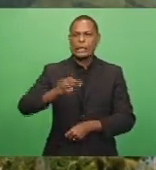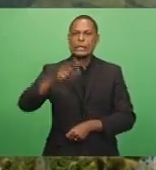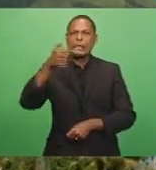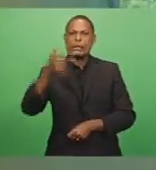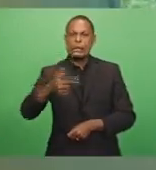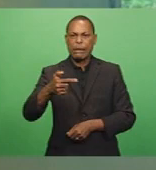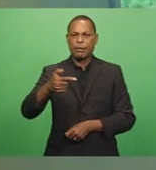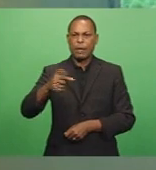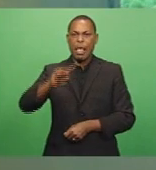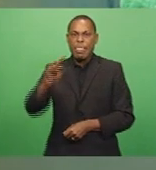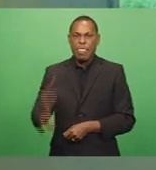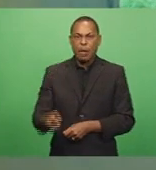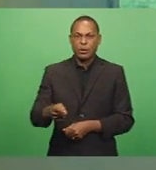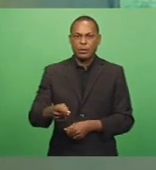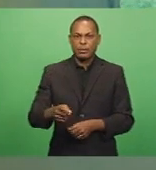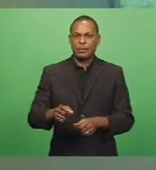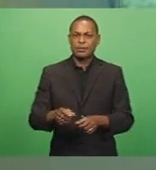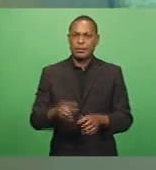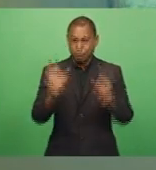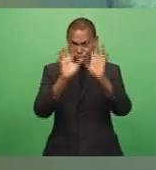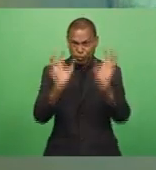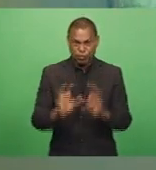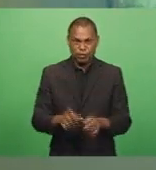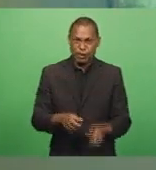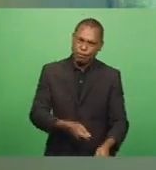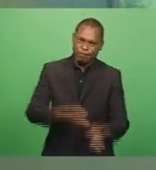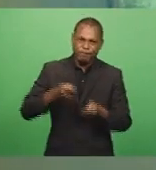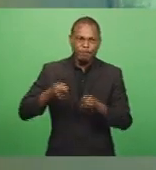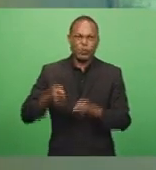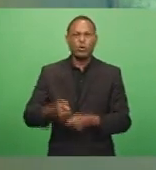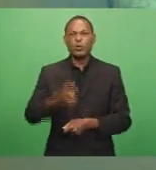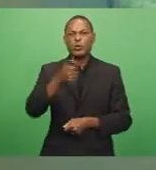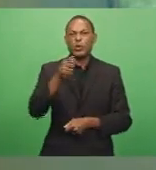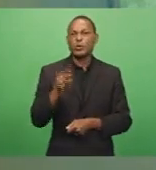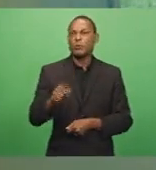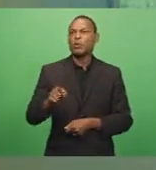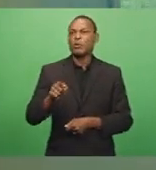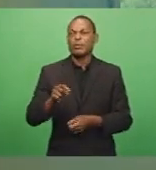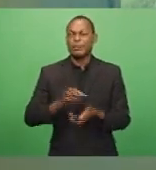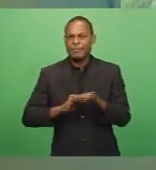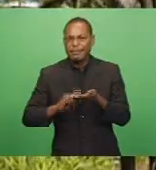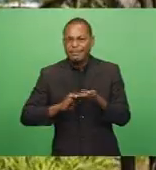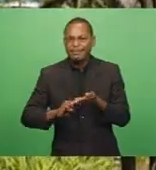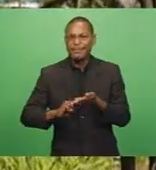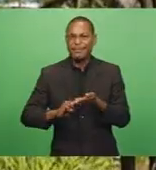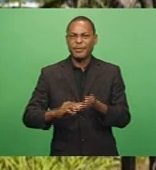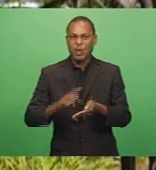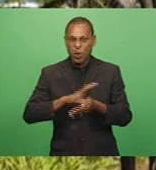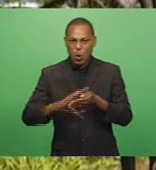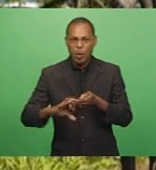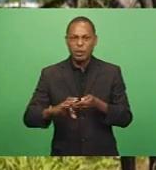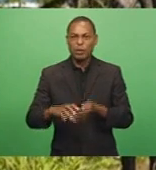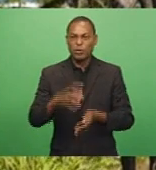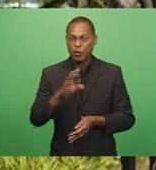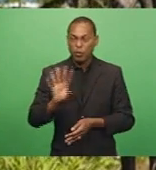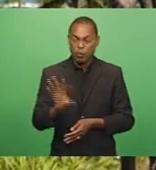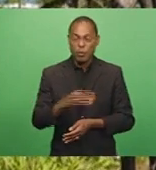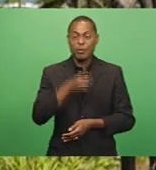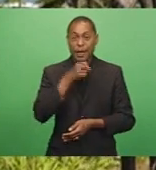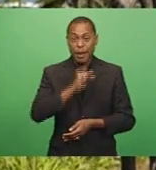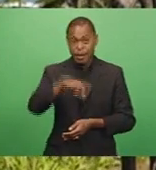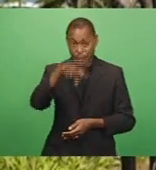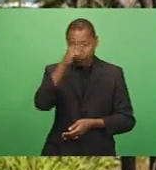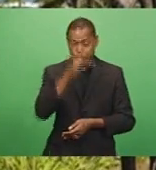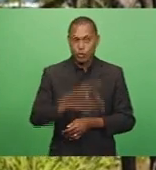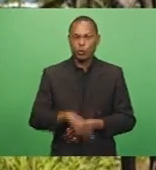plants worth an estimated $113.6 million from various villages in Kandavu. Already this year, two police